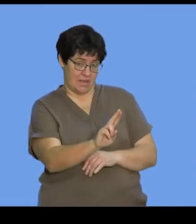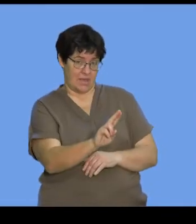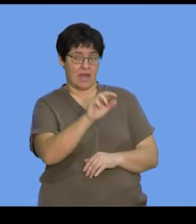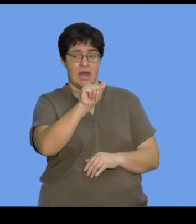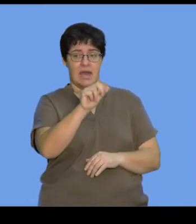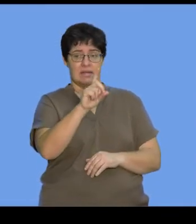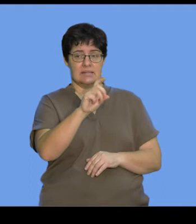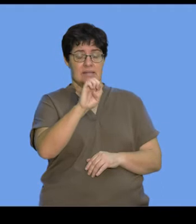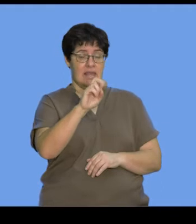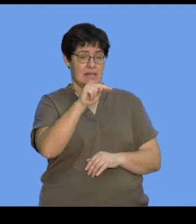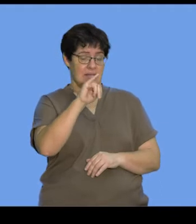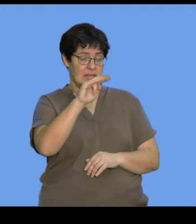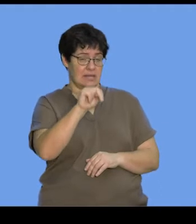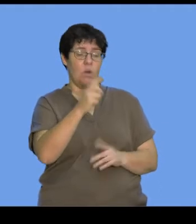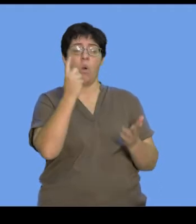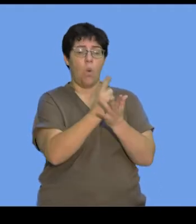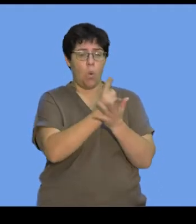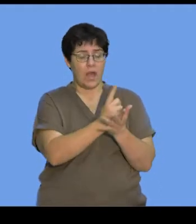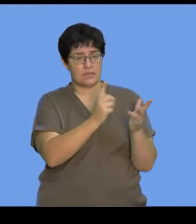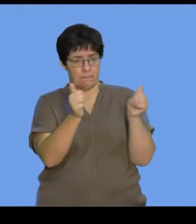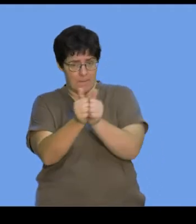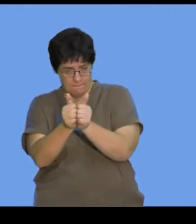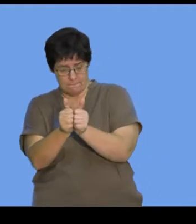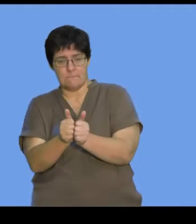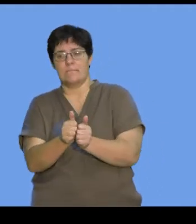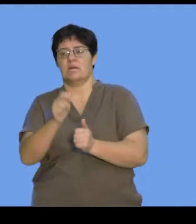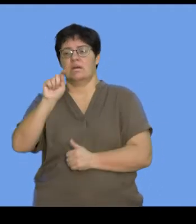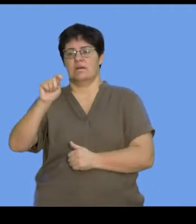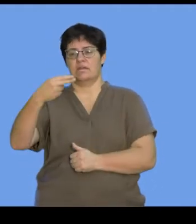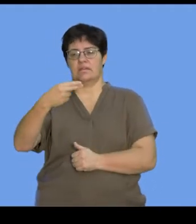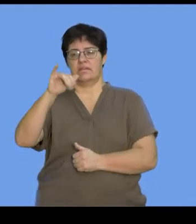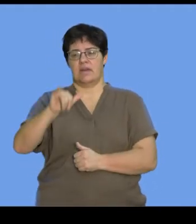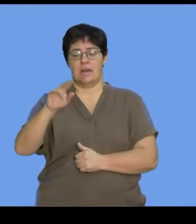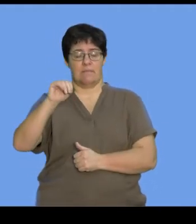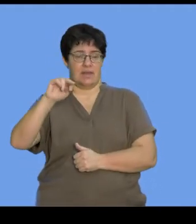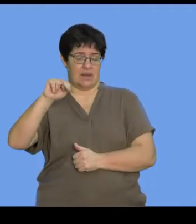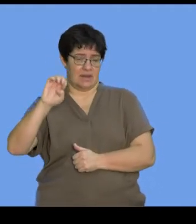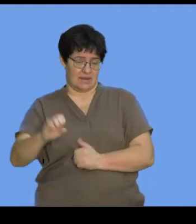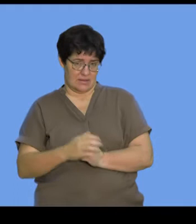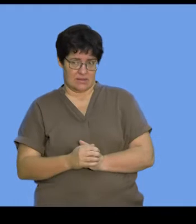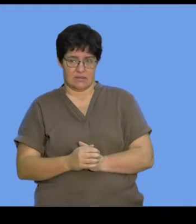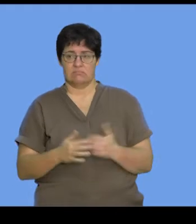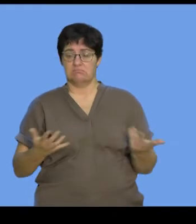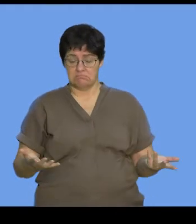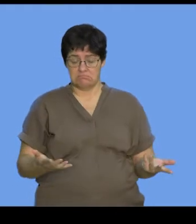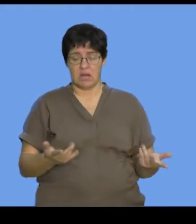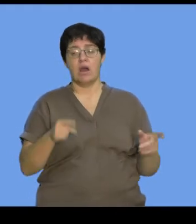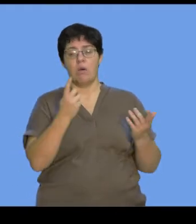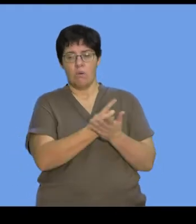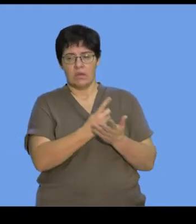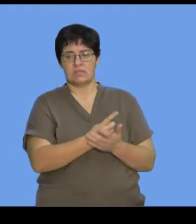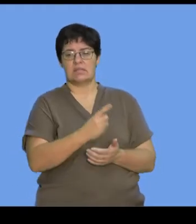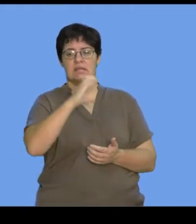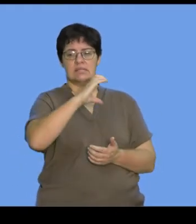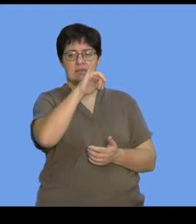adenine will always pair up with thymine. And likewise, cytosine will pair up only